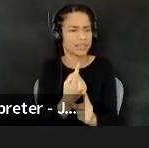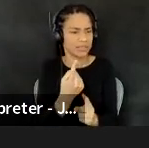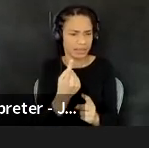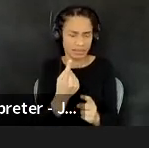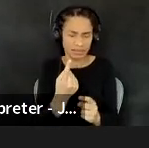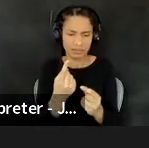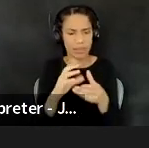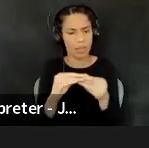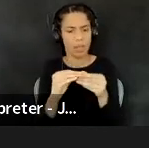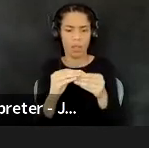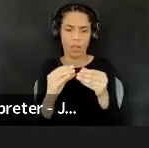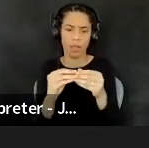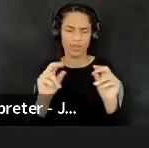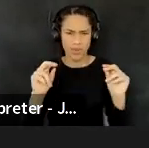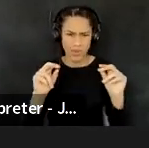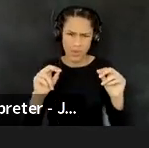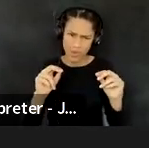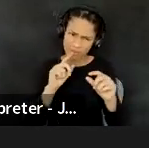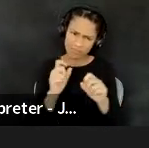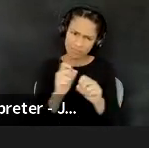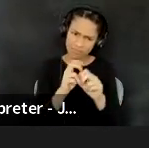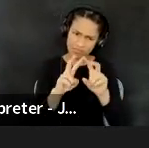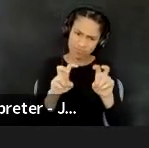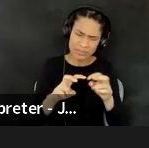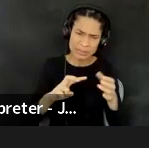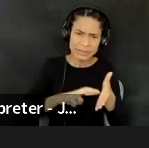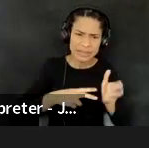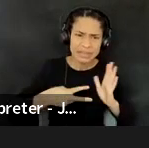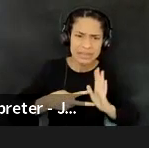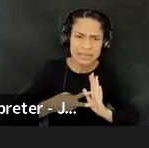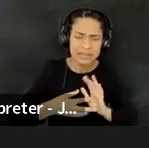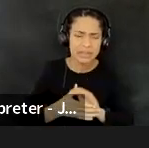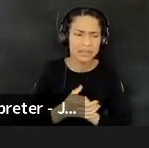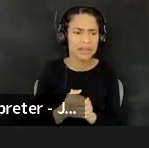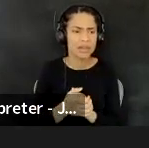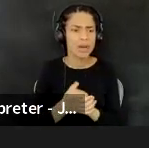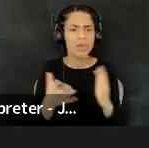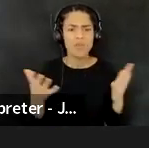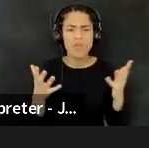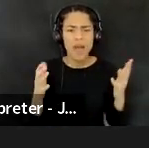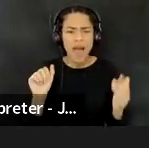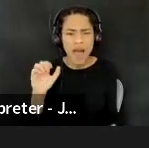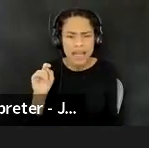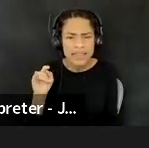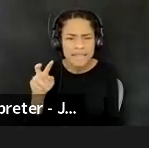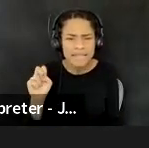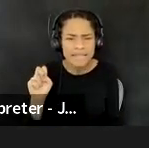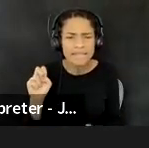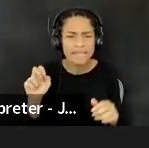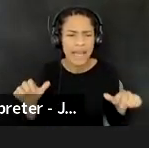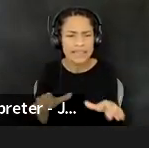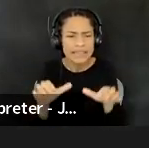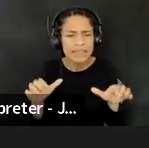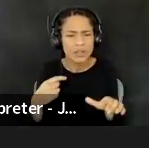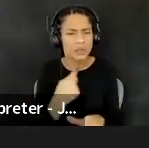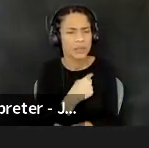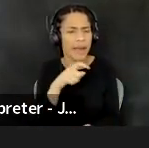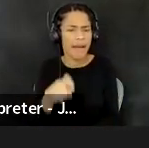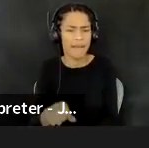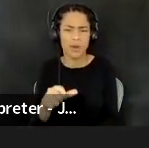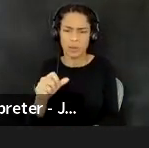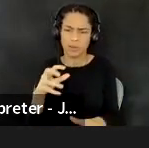does that really mean? Like, what do, what is the kind of active muscular activity that we need to do day in and day out to do it?